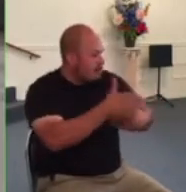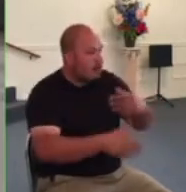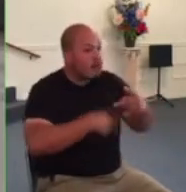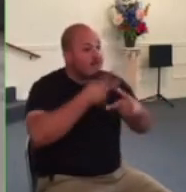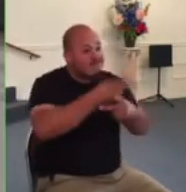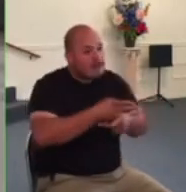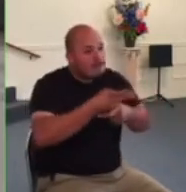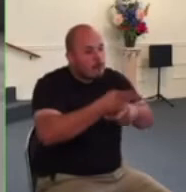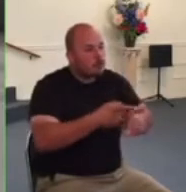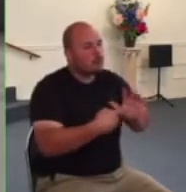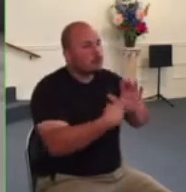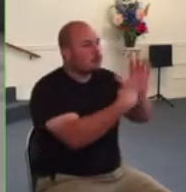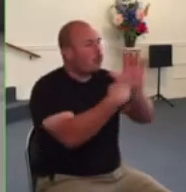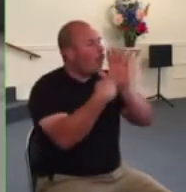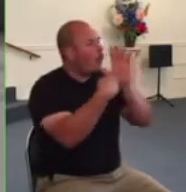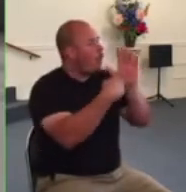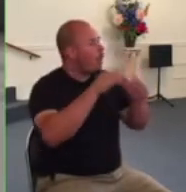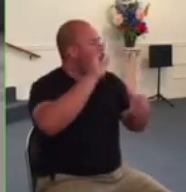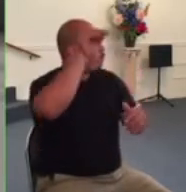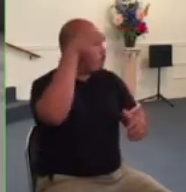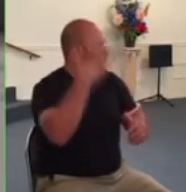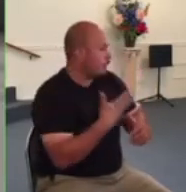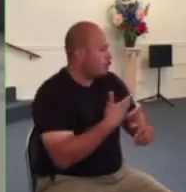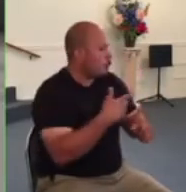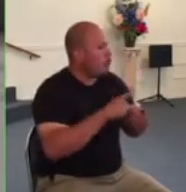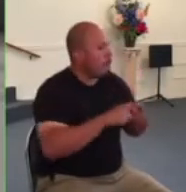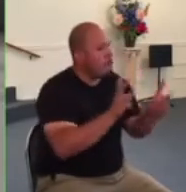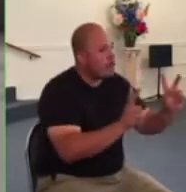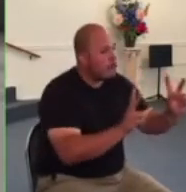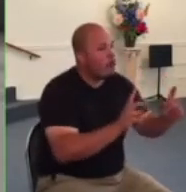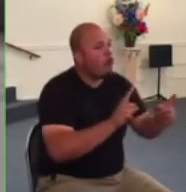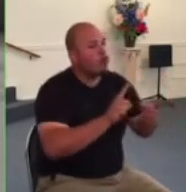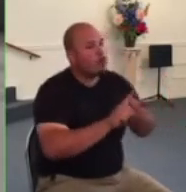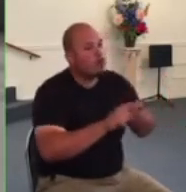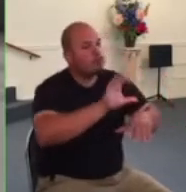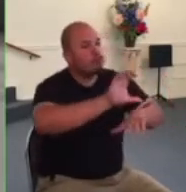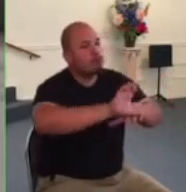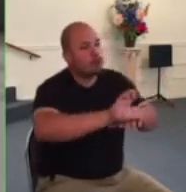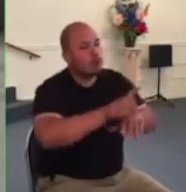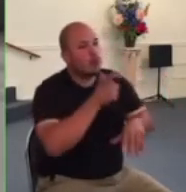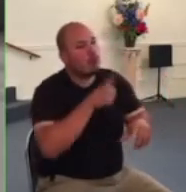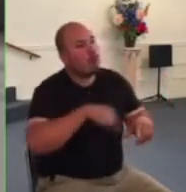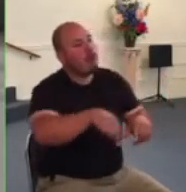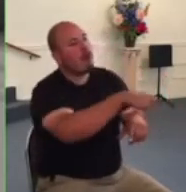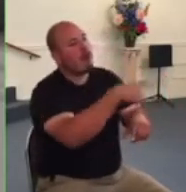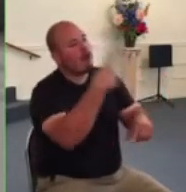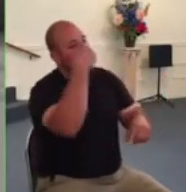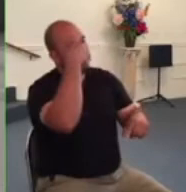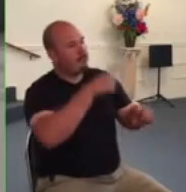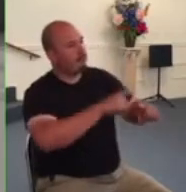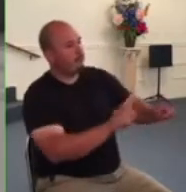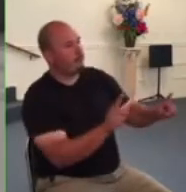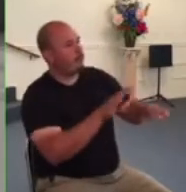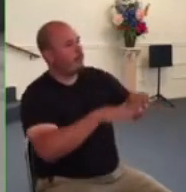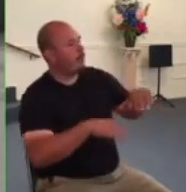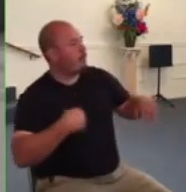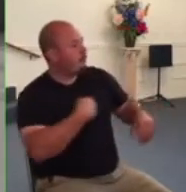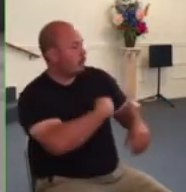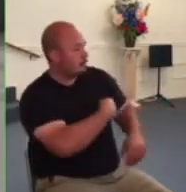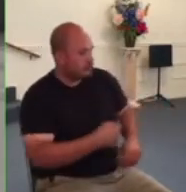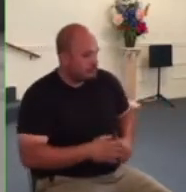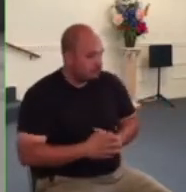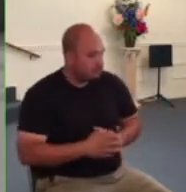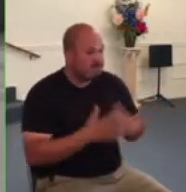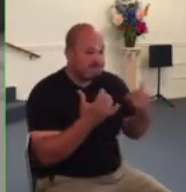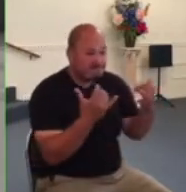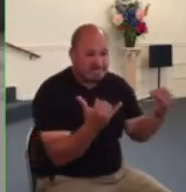to people or churches that think differently than we do ourselves because this is always a complex issue even in